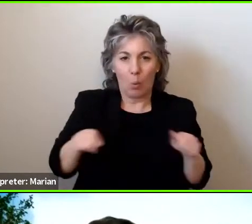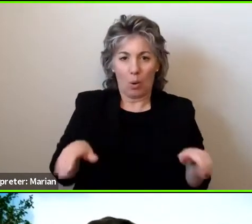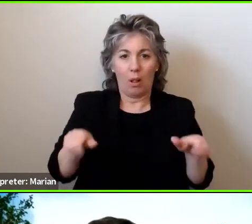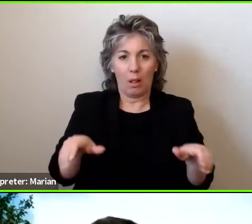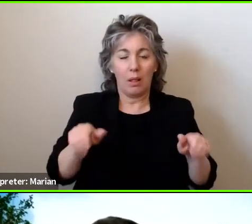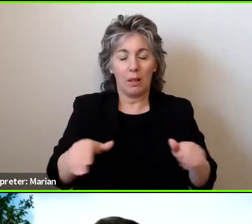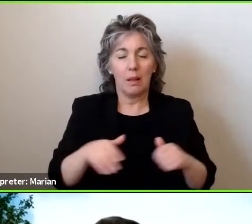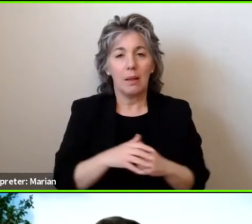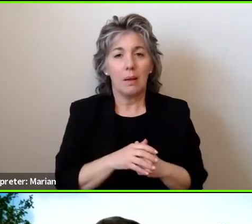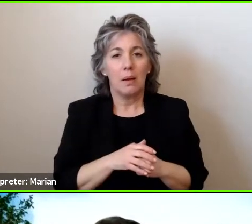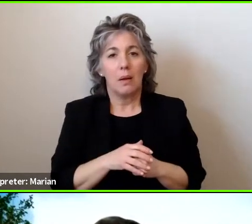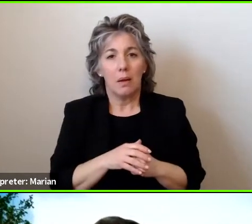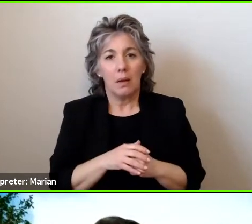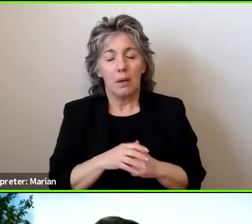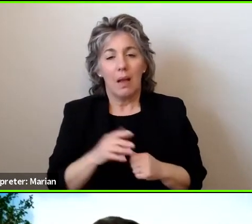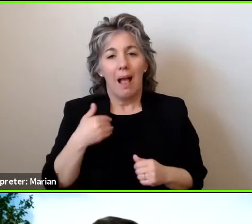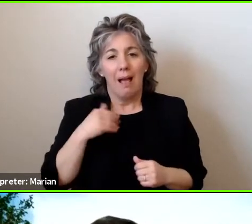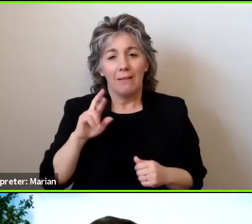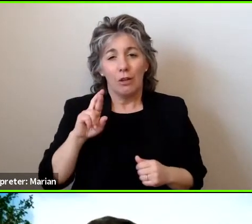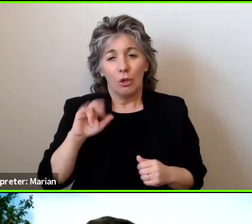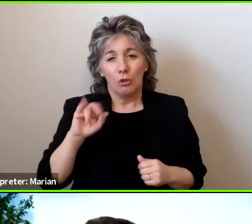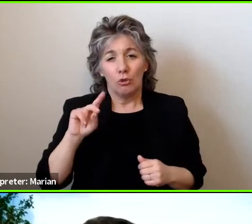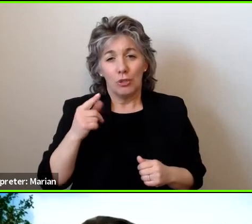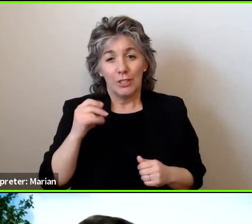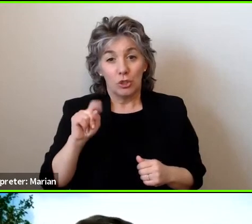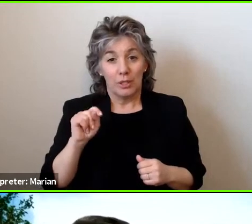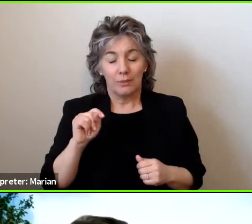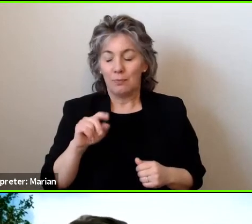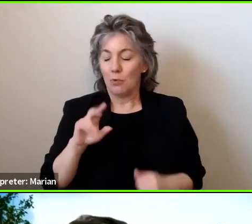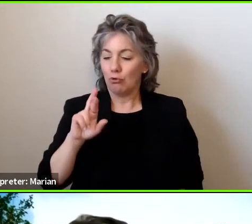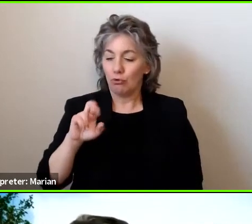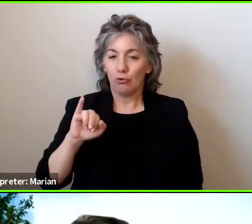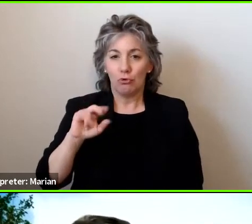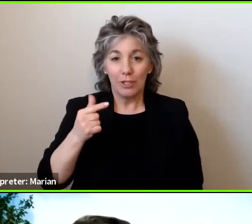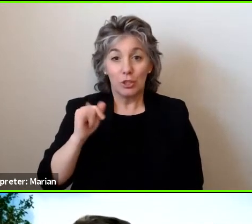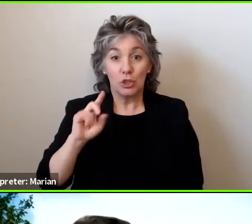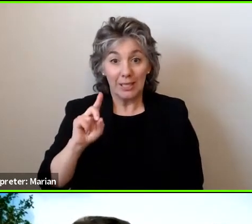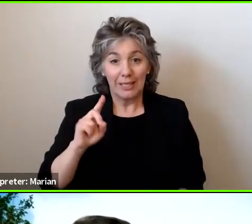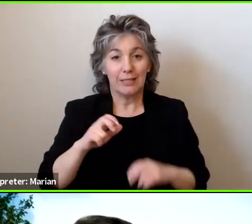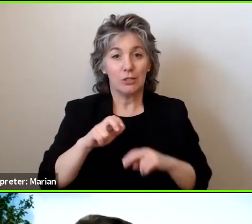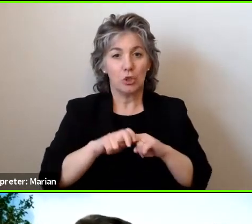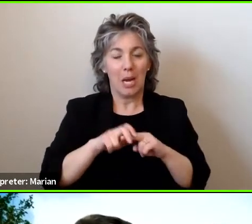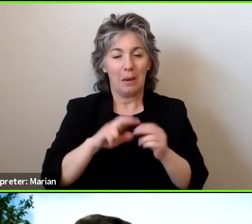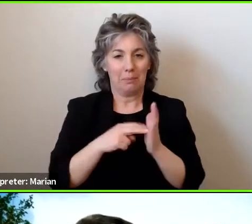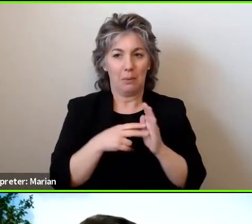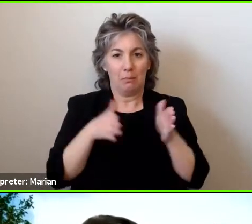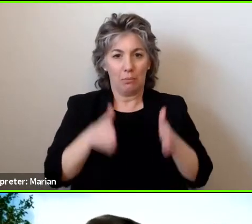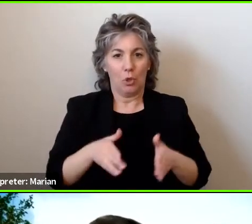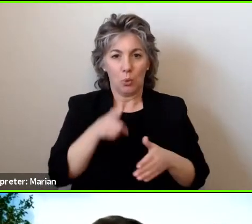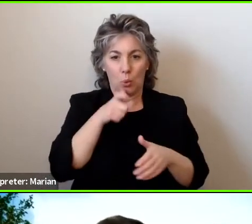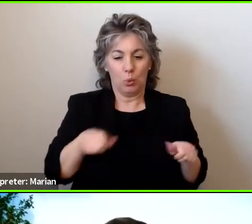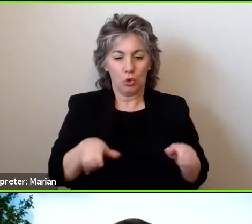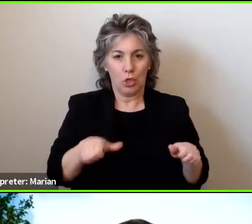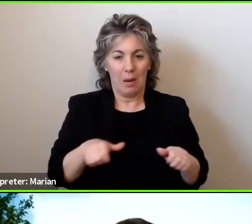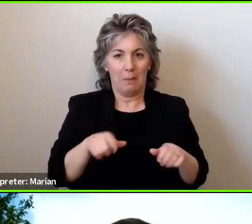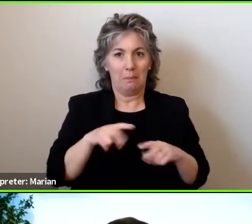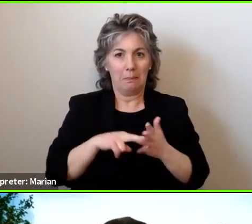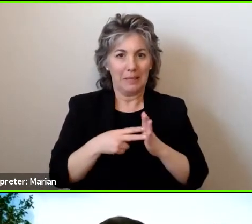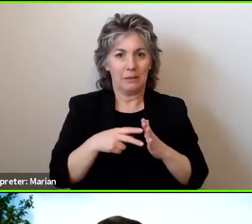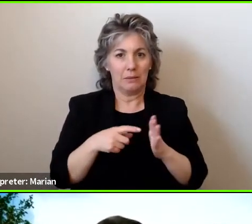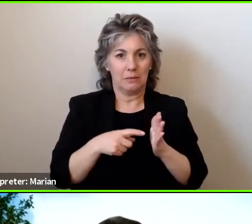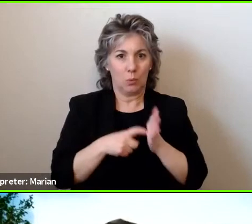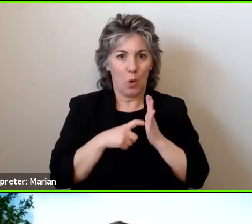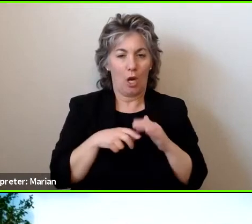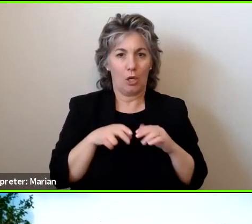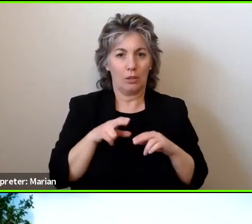So, I mean, rigid chairs tend to be used more by users who are in the chair because they need to be. There's definitely